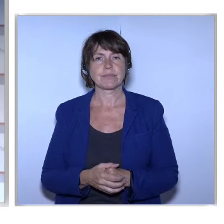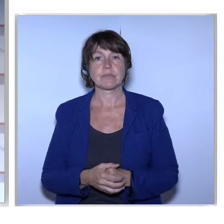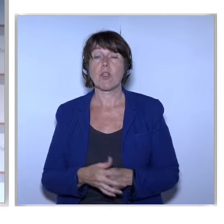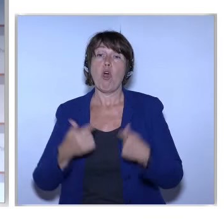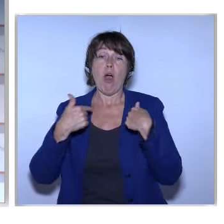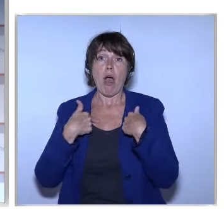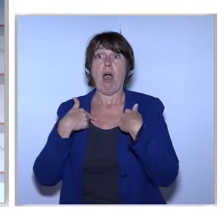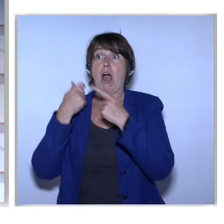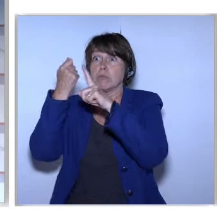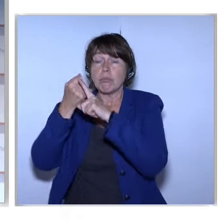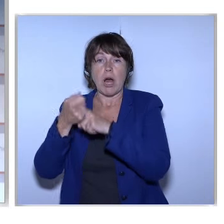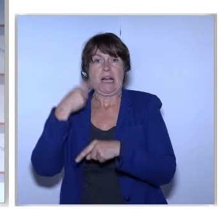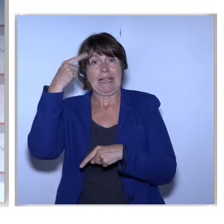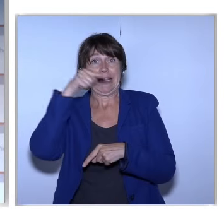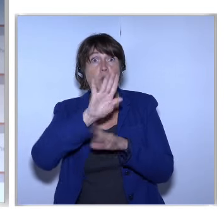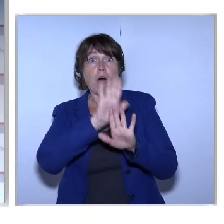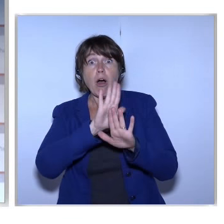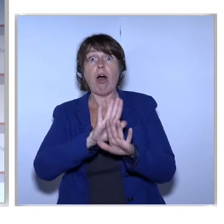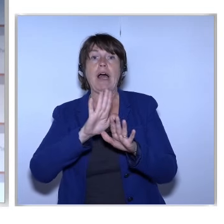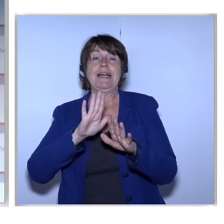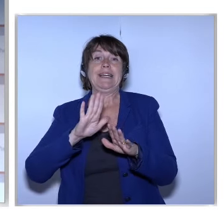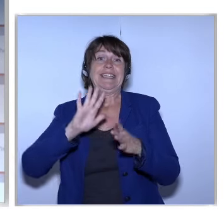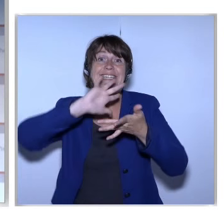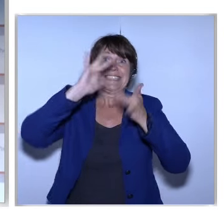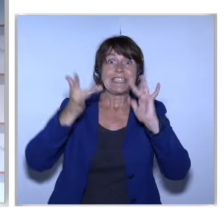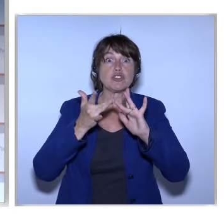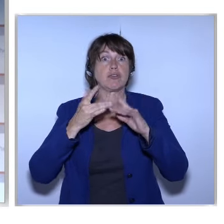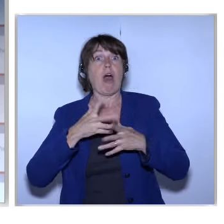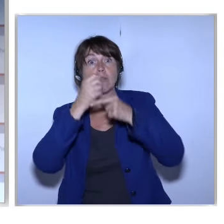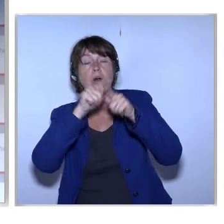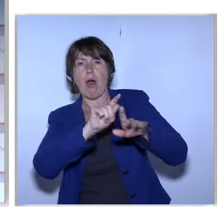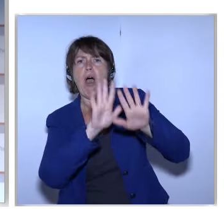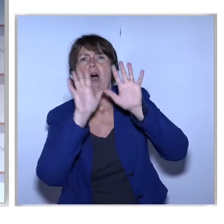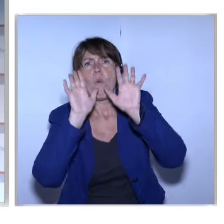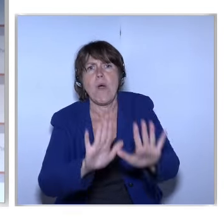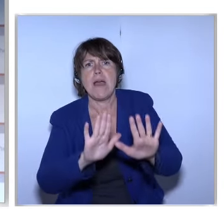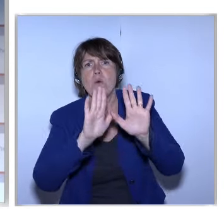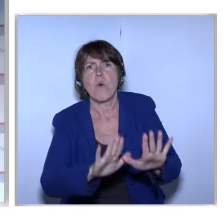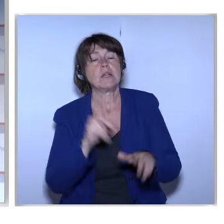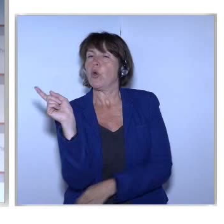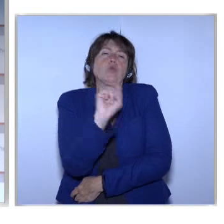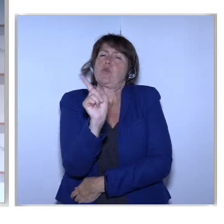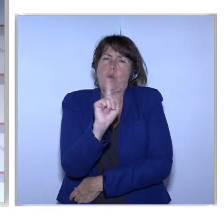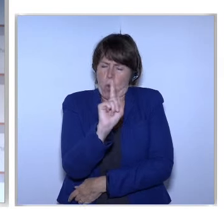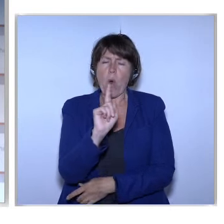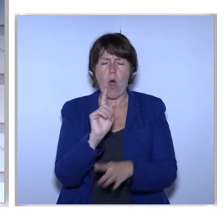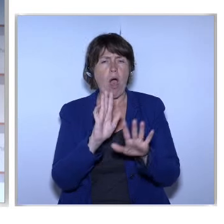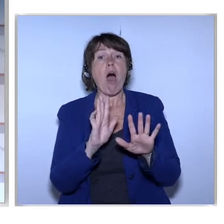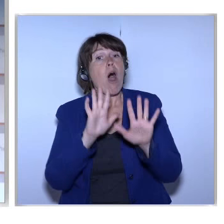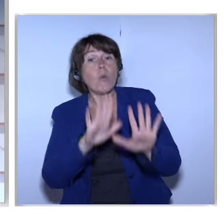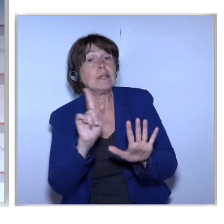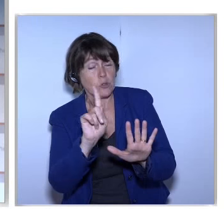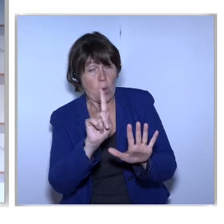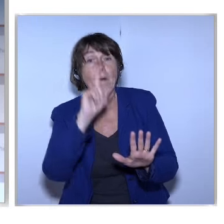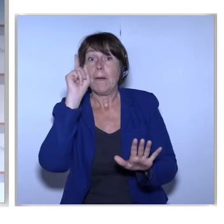Advocating That You Put Any Of Your Digital Single Market Ambitions On Hold Until Europe Is Fully Literate But I Am Saying